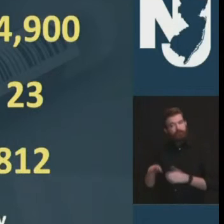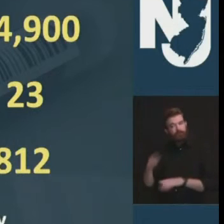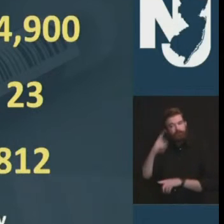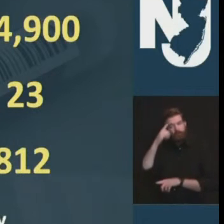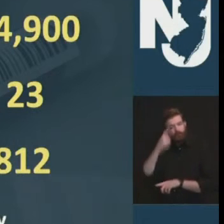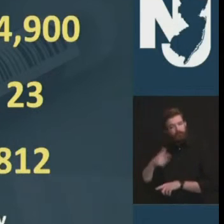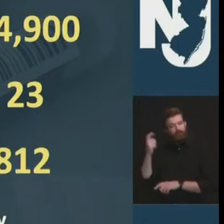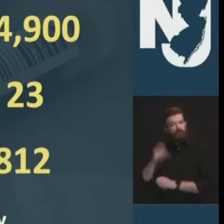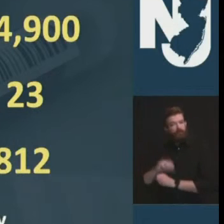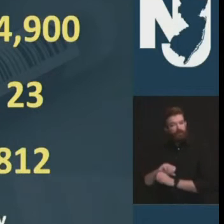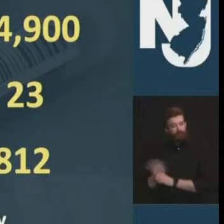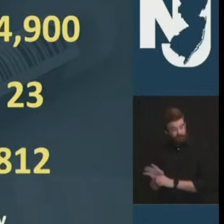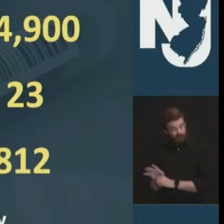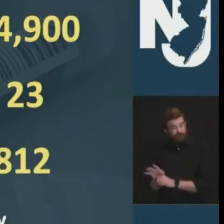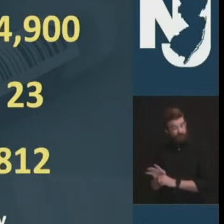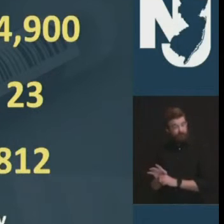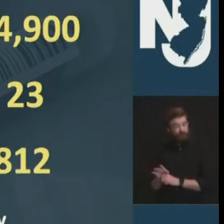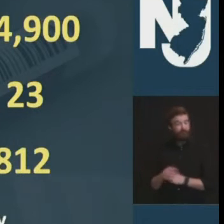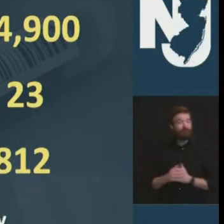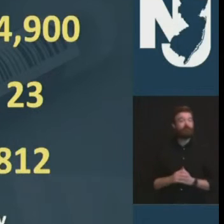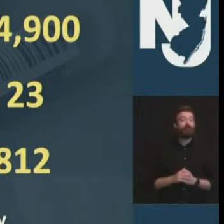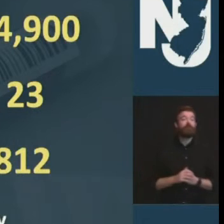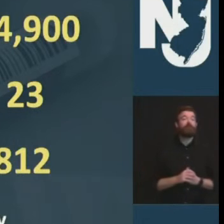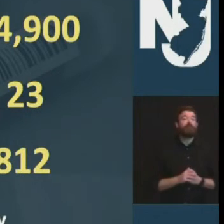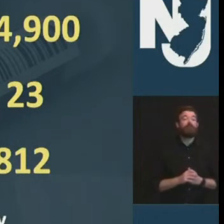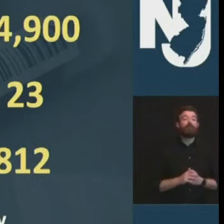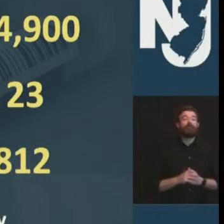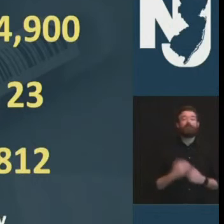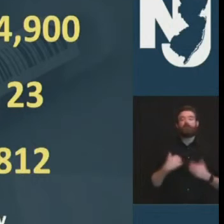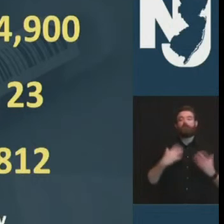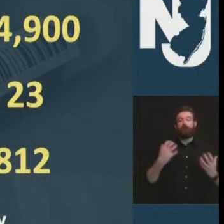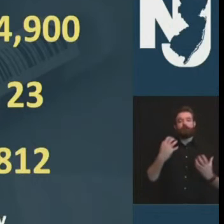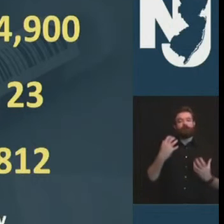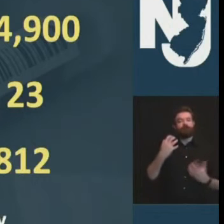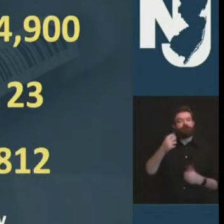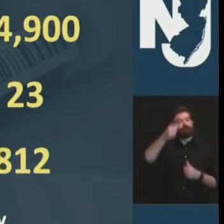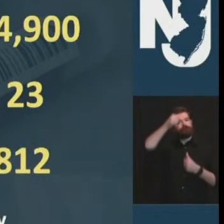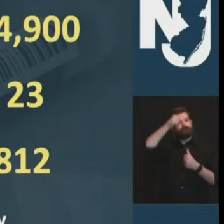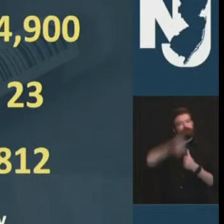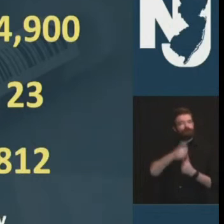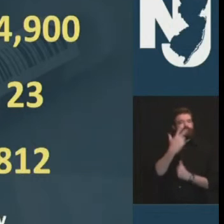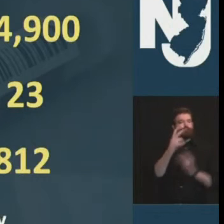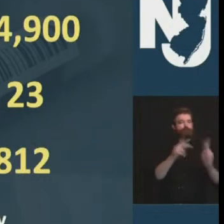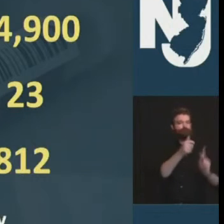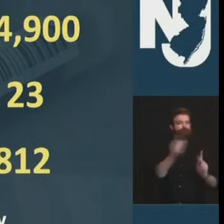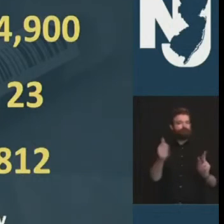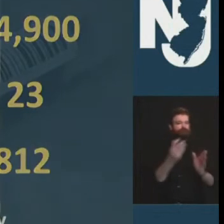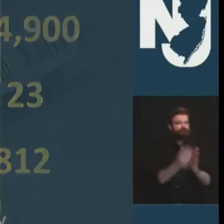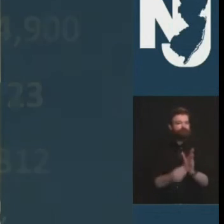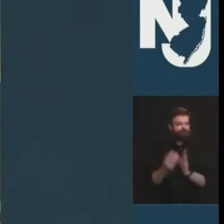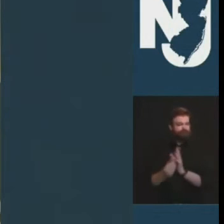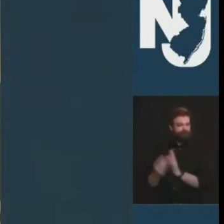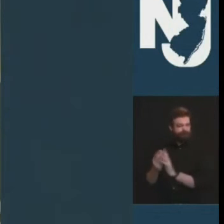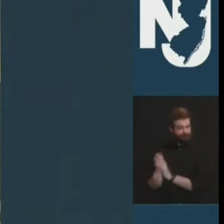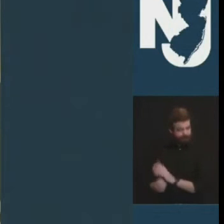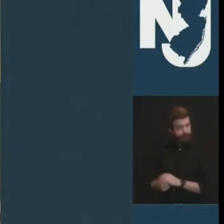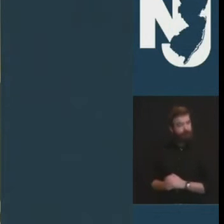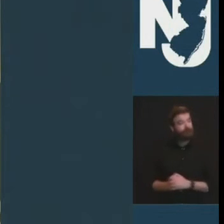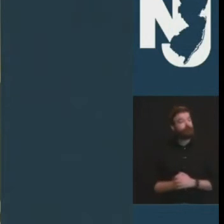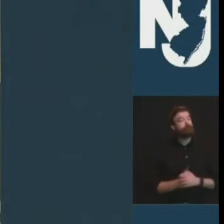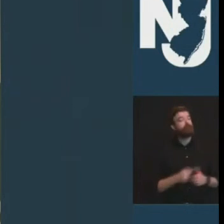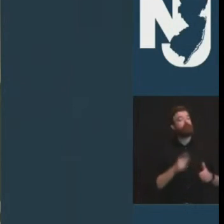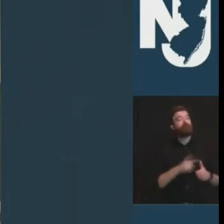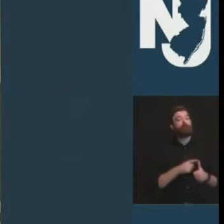and sit back and remember three of the blessed souls we have lost we start today by celebrating the life